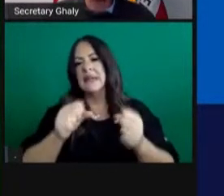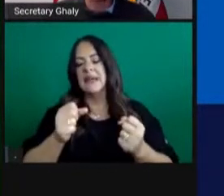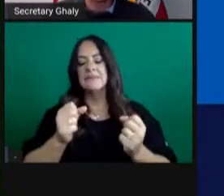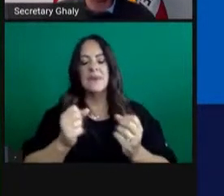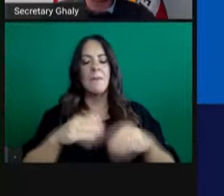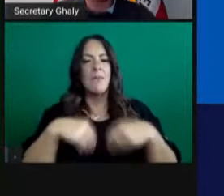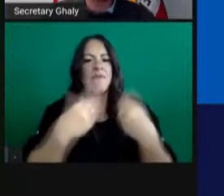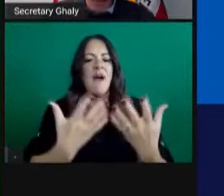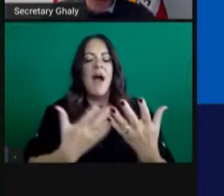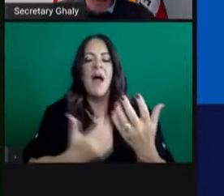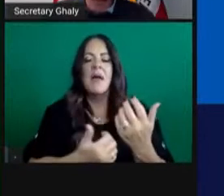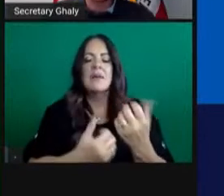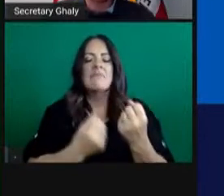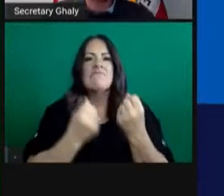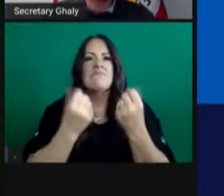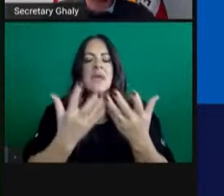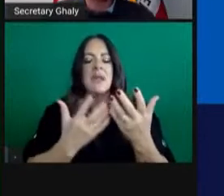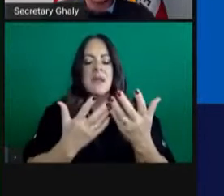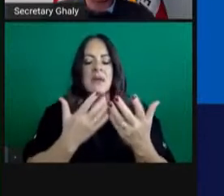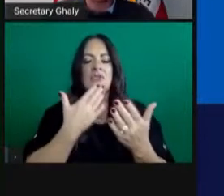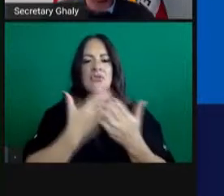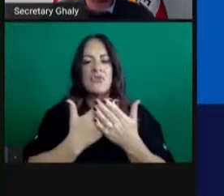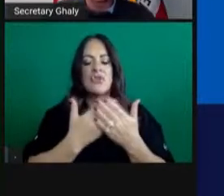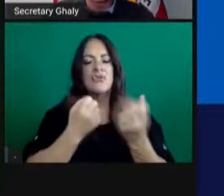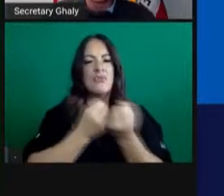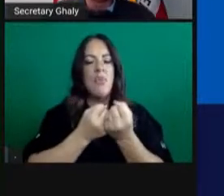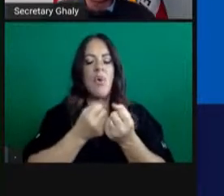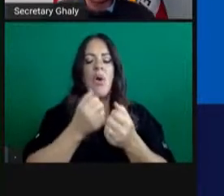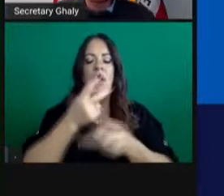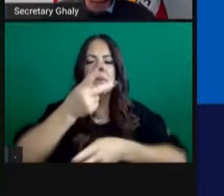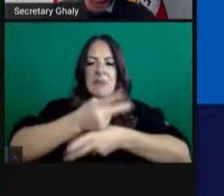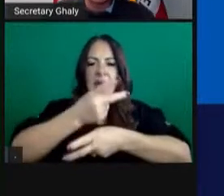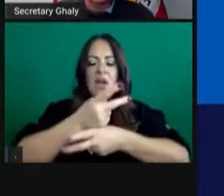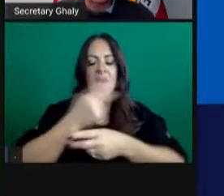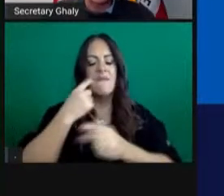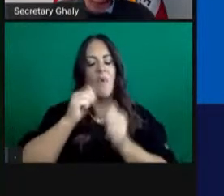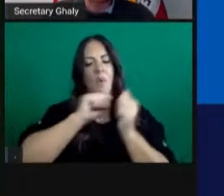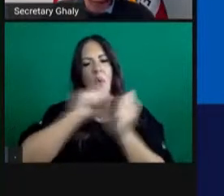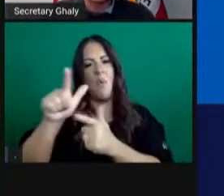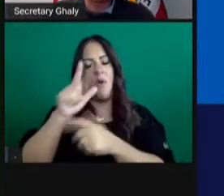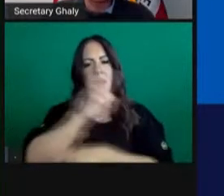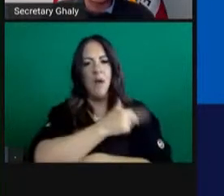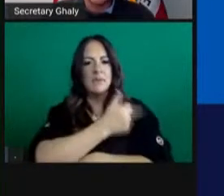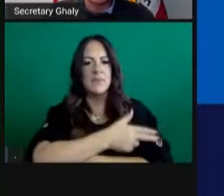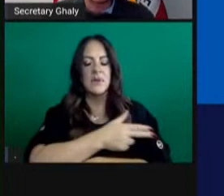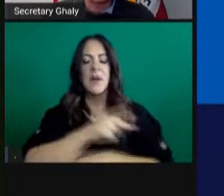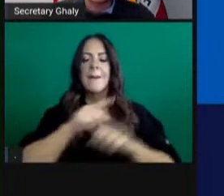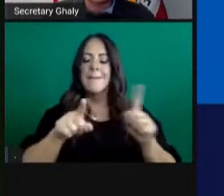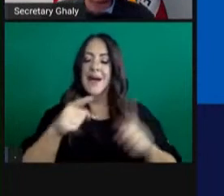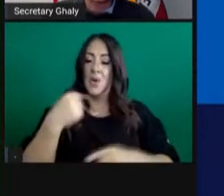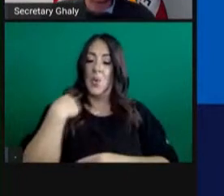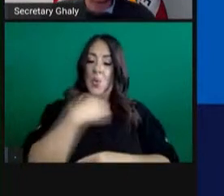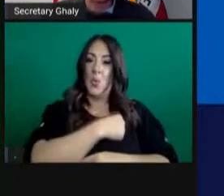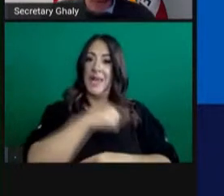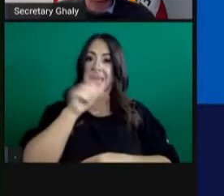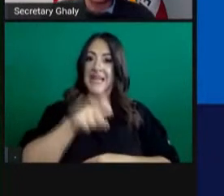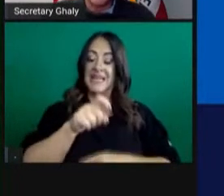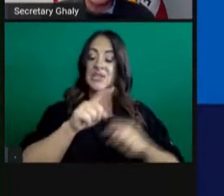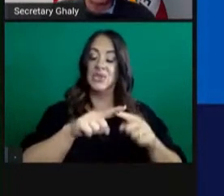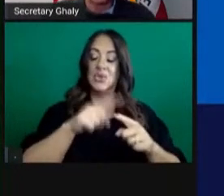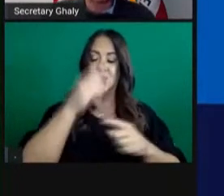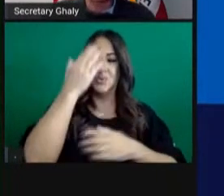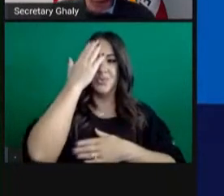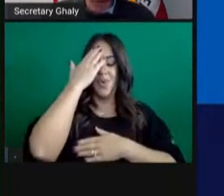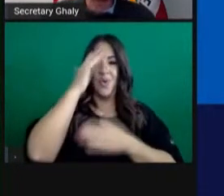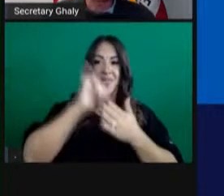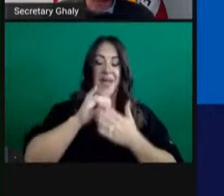care at those in those existing hospitals as possible. But we do have to acknowledge that we need to be prepared for the possibility that